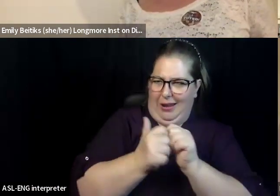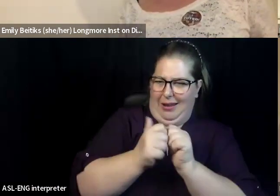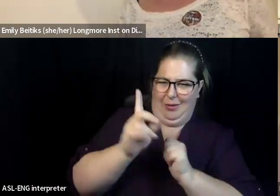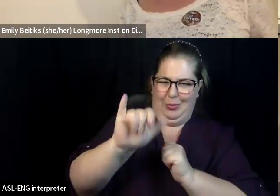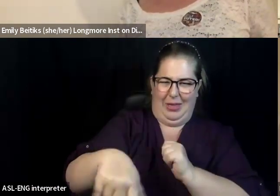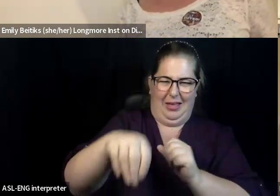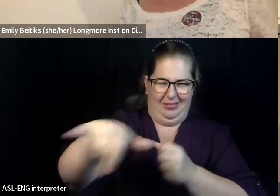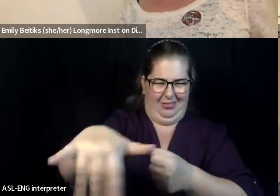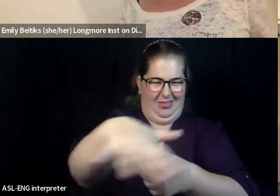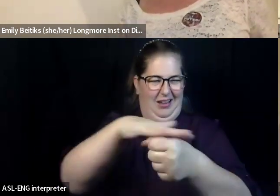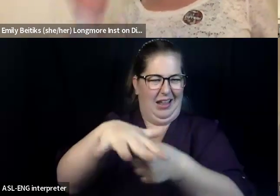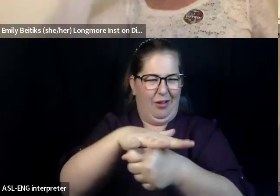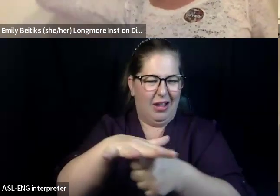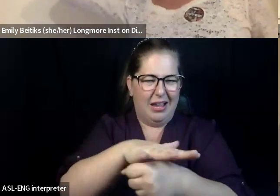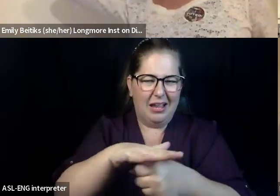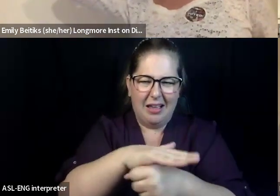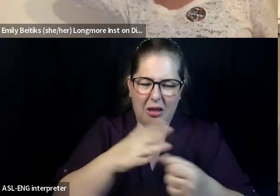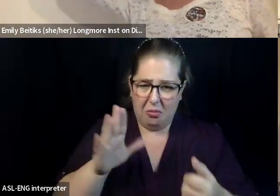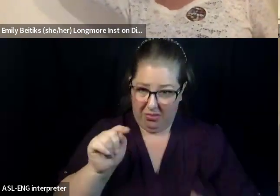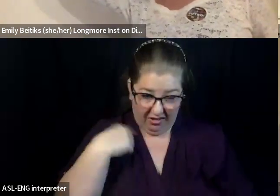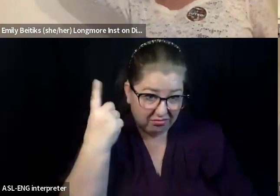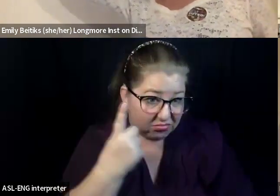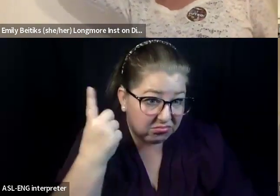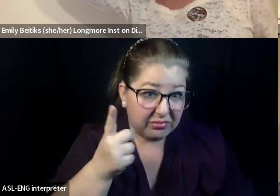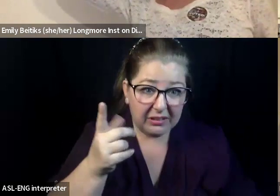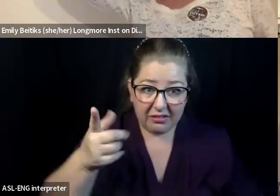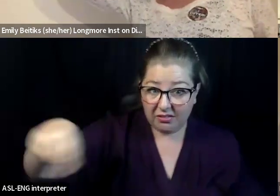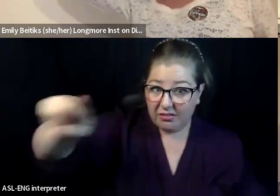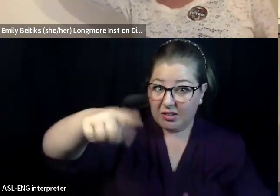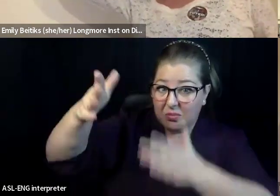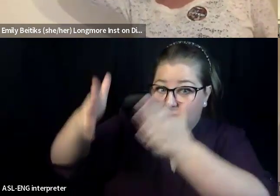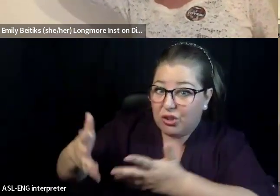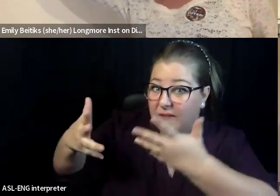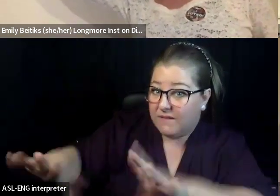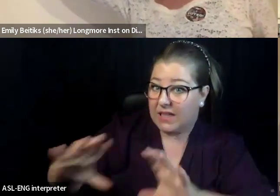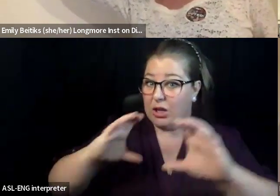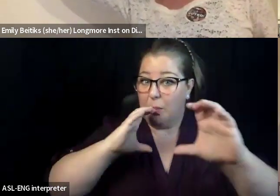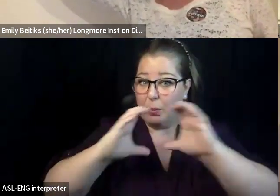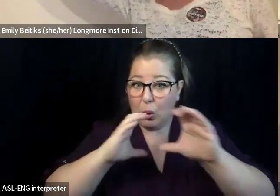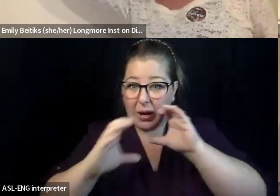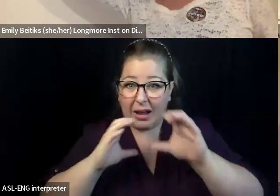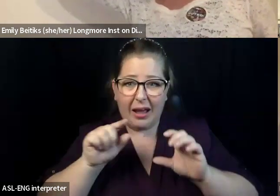are in charge of BART? Um, because the, the civic center